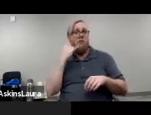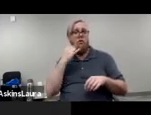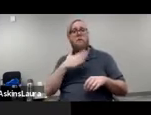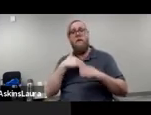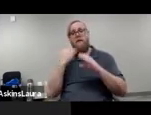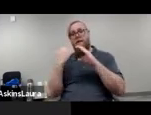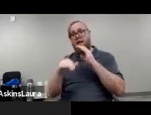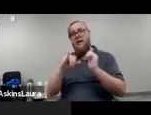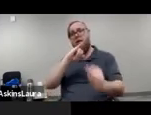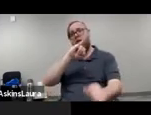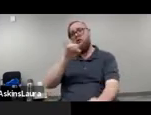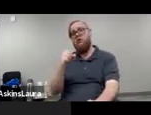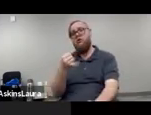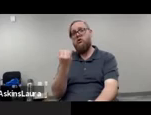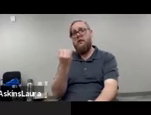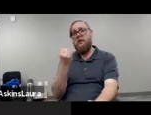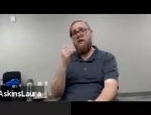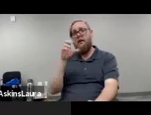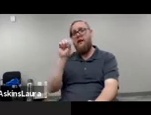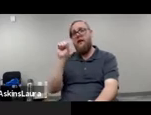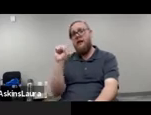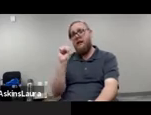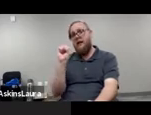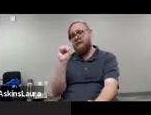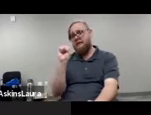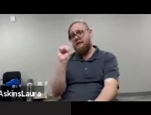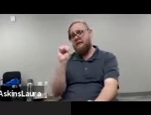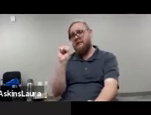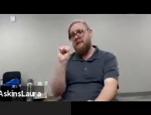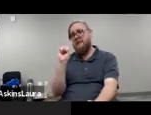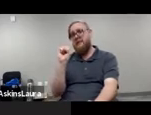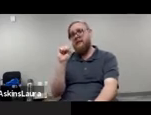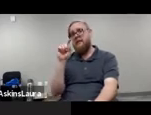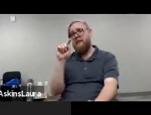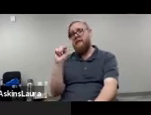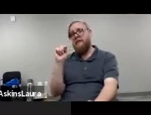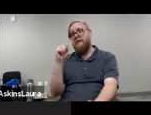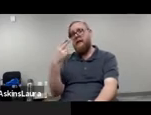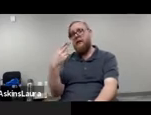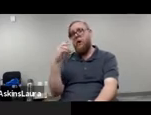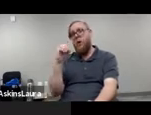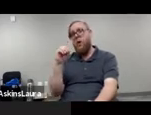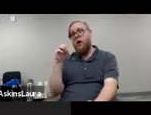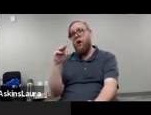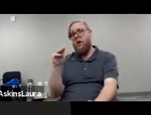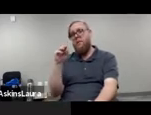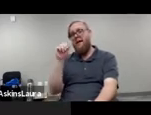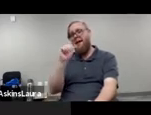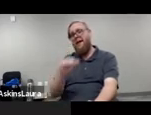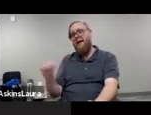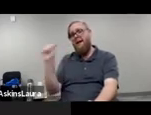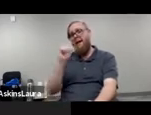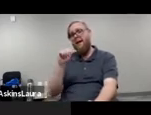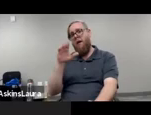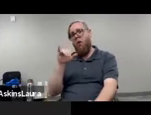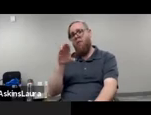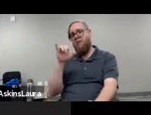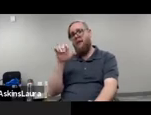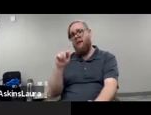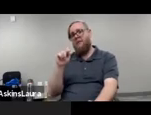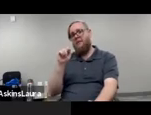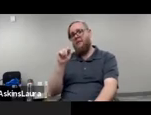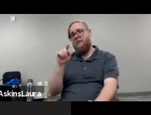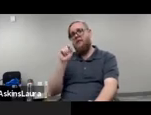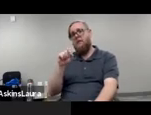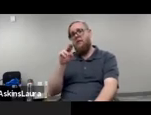email is jssforsteven, t-h-o-m, at comcast.net,